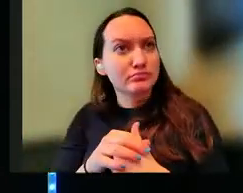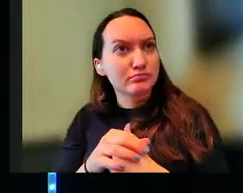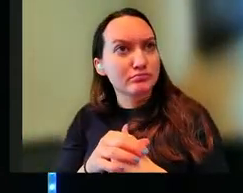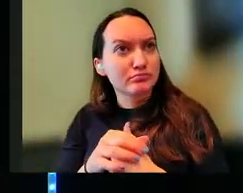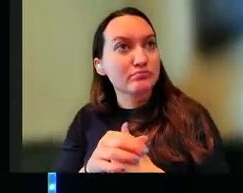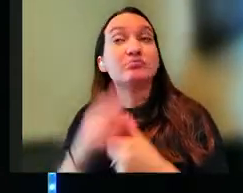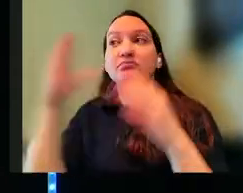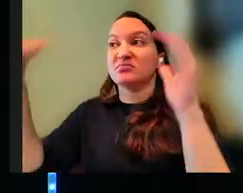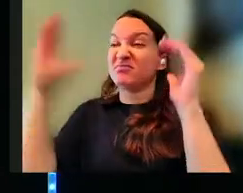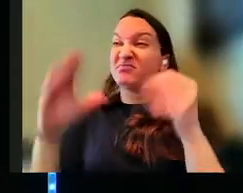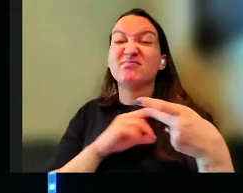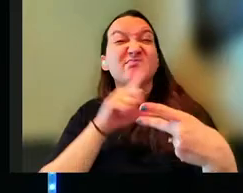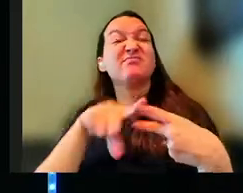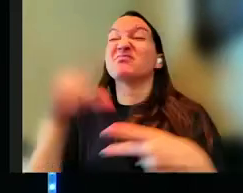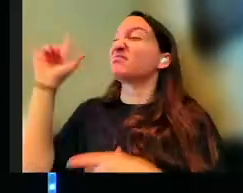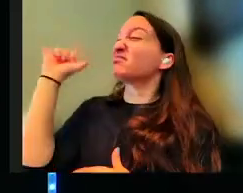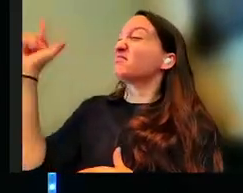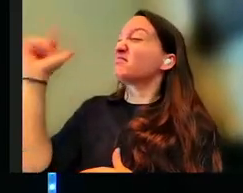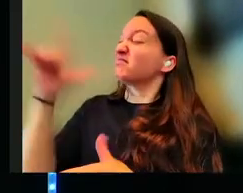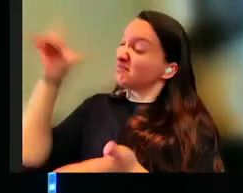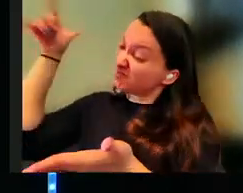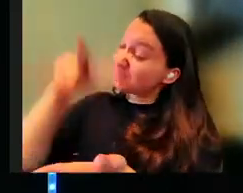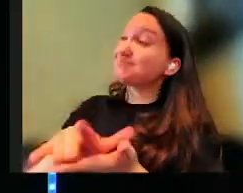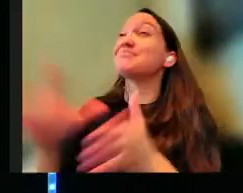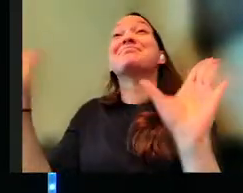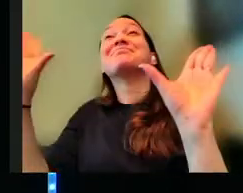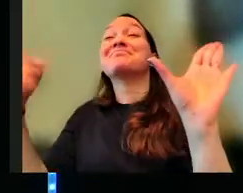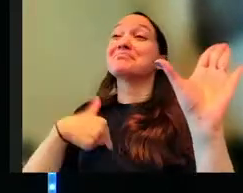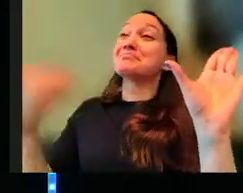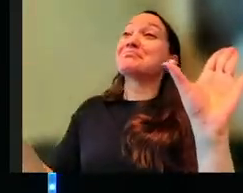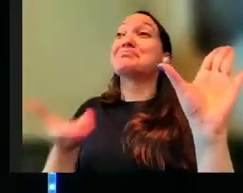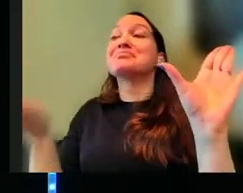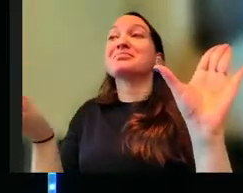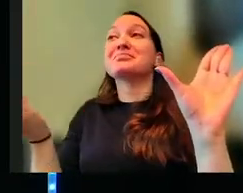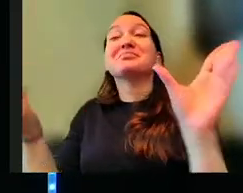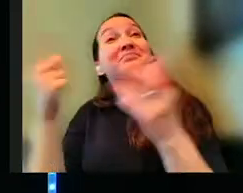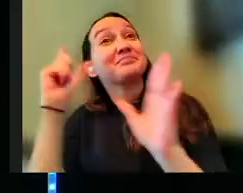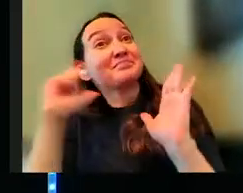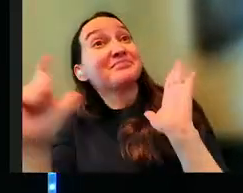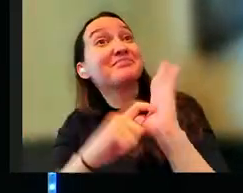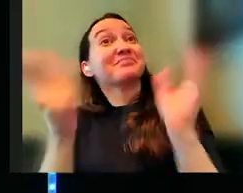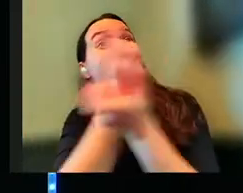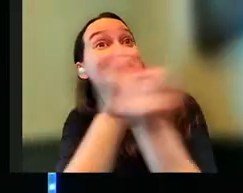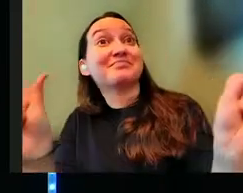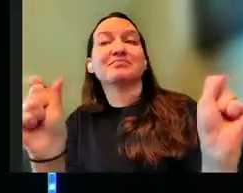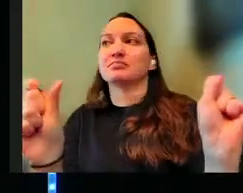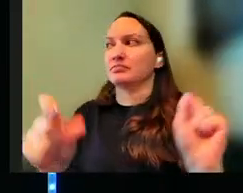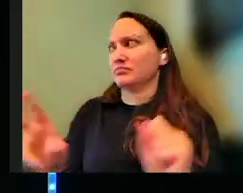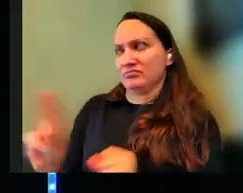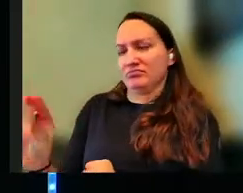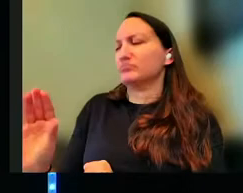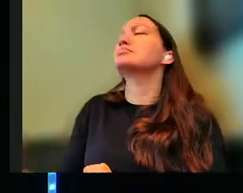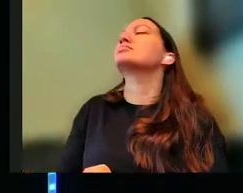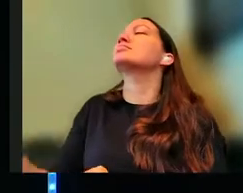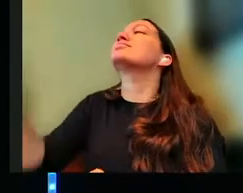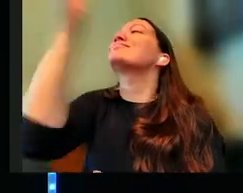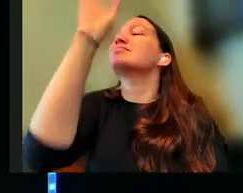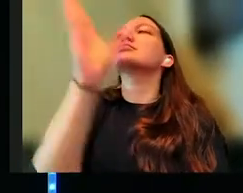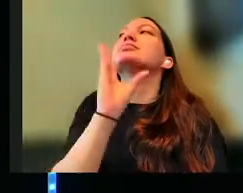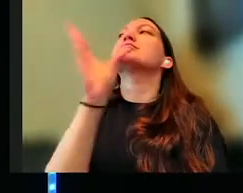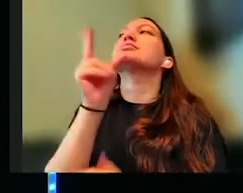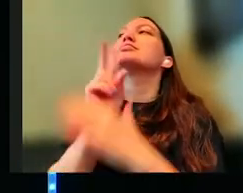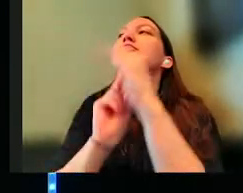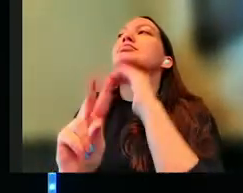And then another time, this plane lands, and it's like, oh, we're here. We're here. We saw you. We're saving you. He's like, no, no, no, no. God's going to save me.